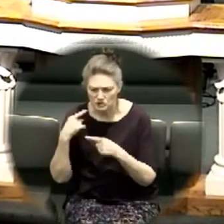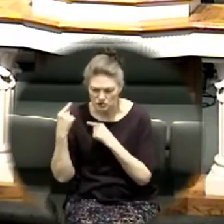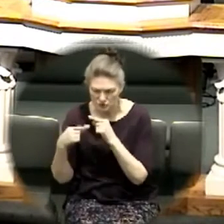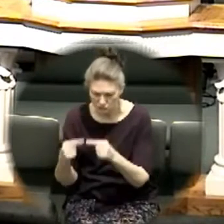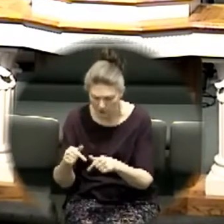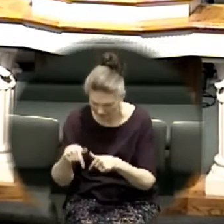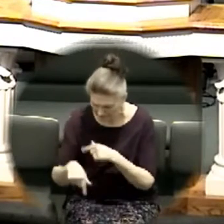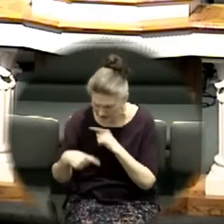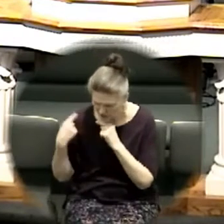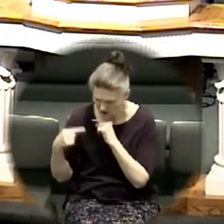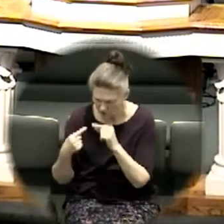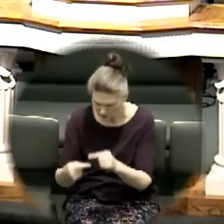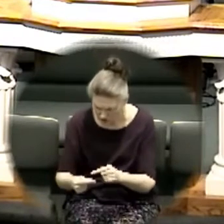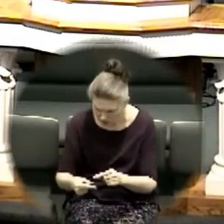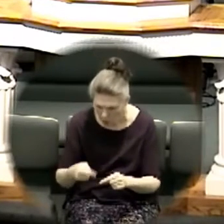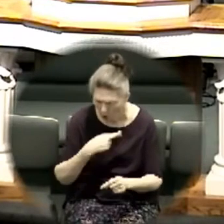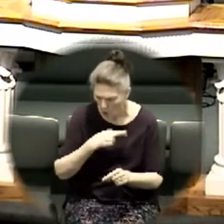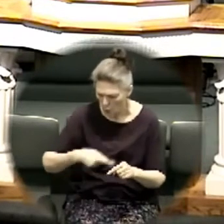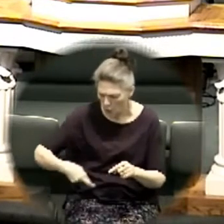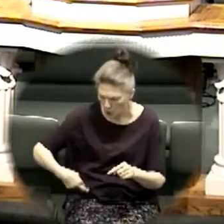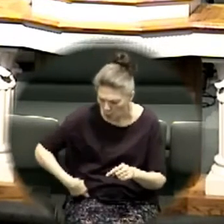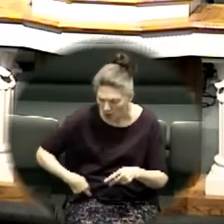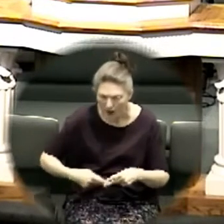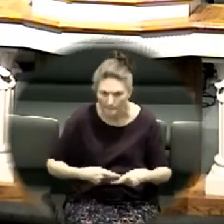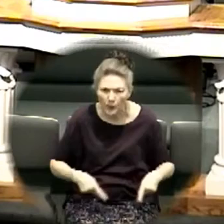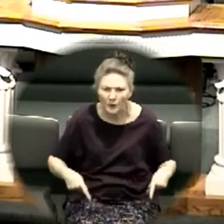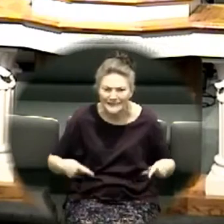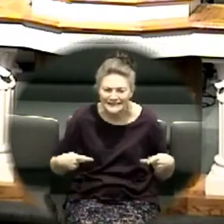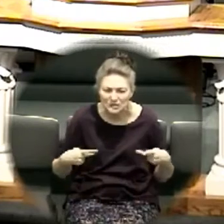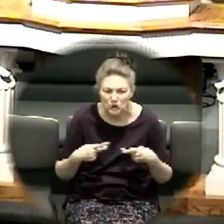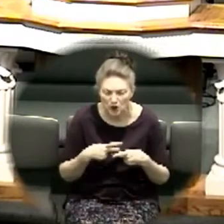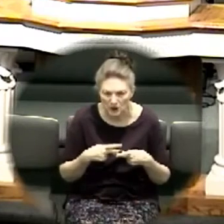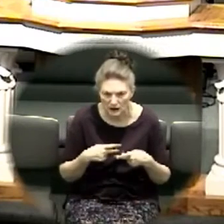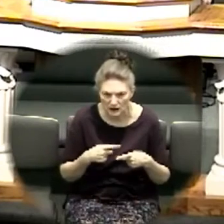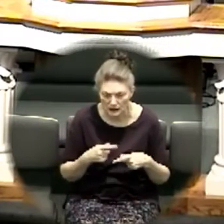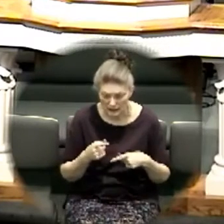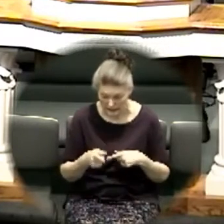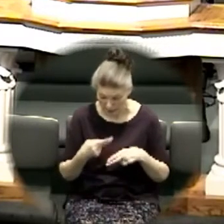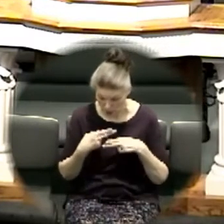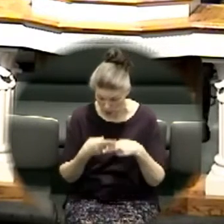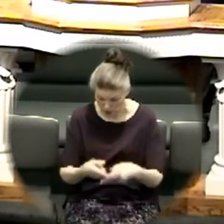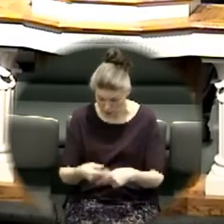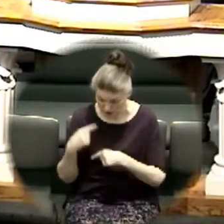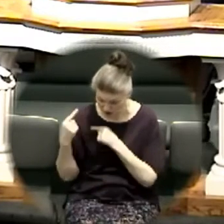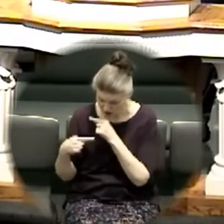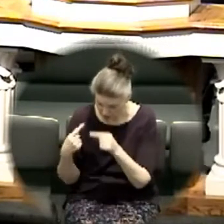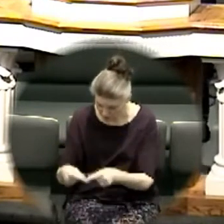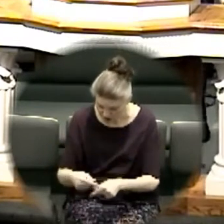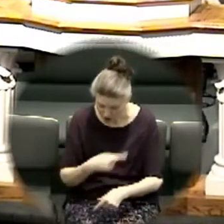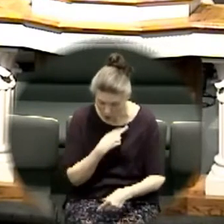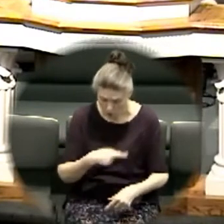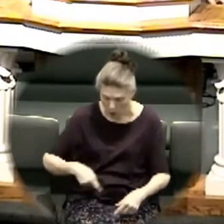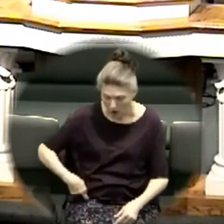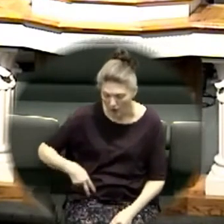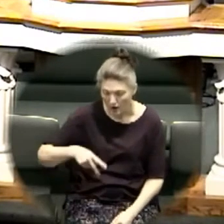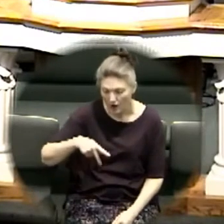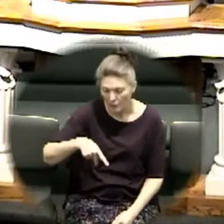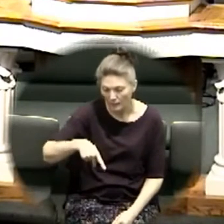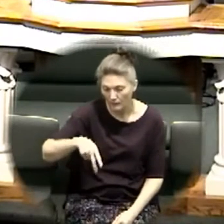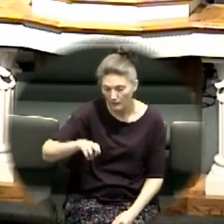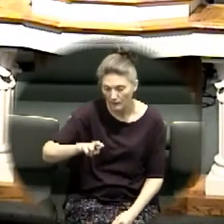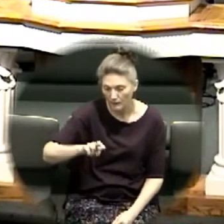generation a royal priesthood he called you a generation he called you a royal priesthood